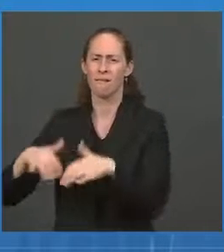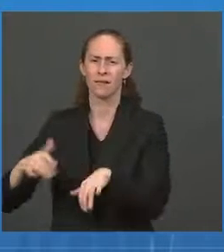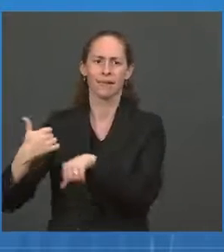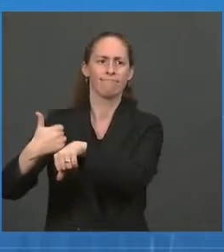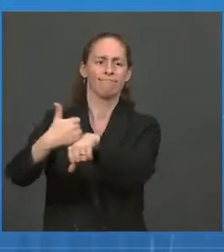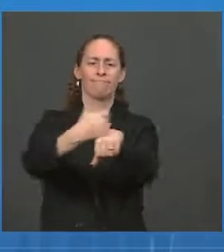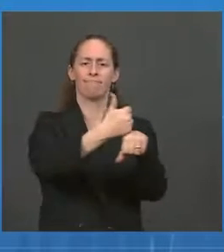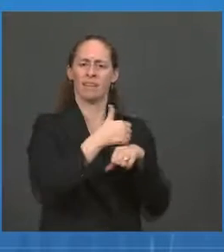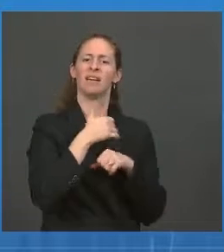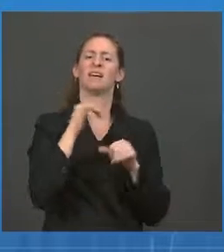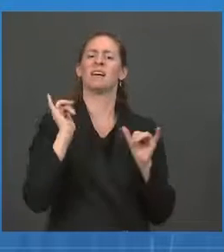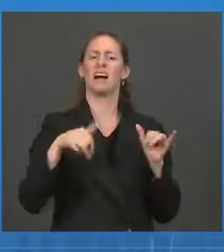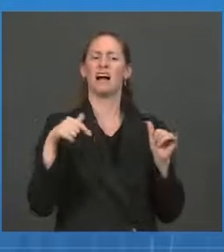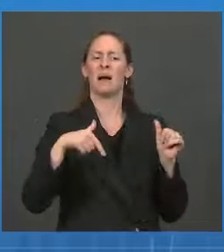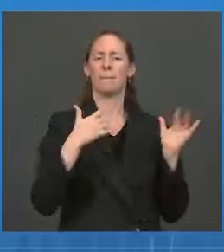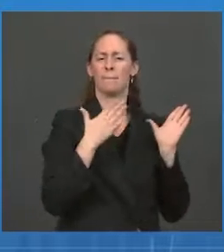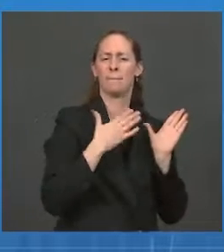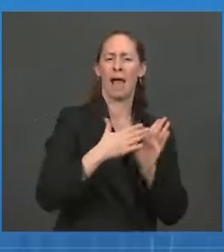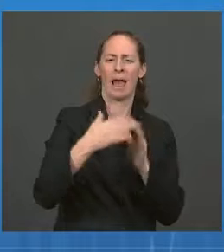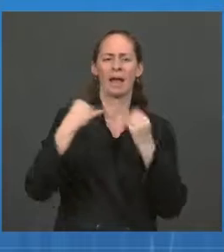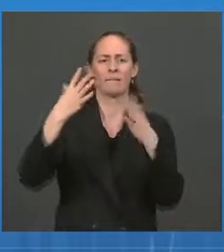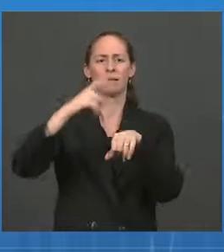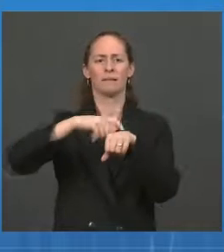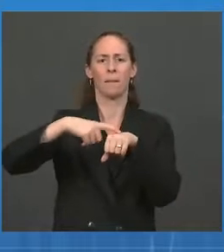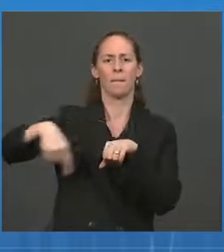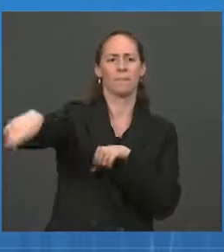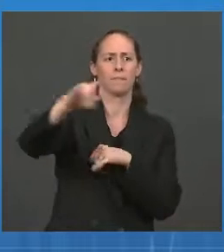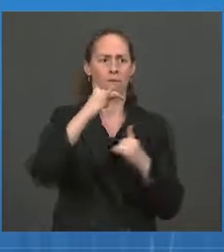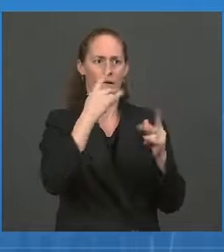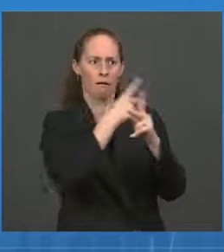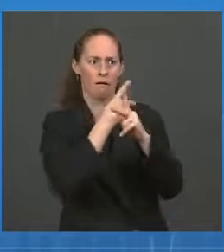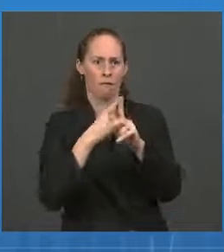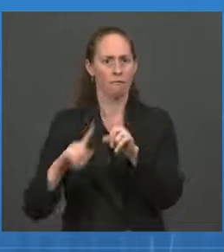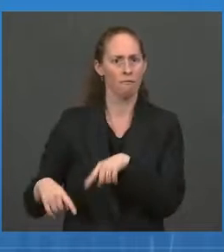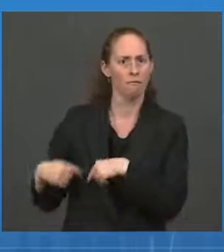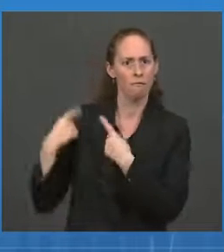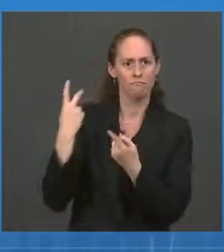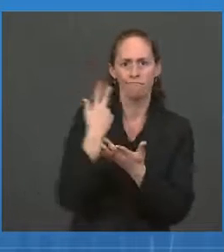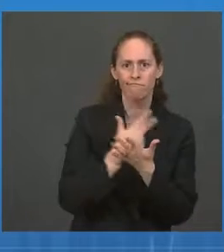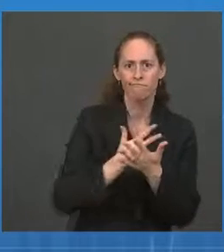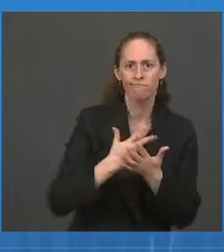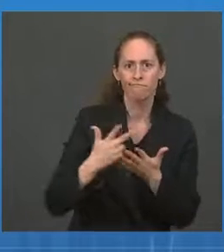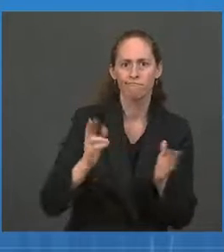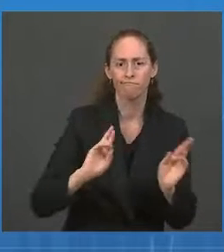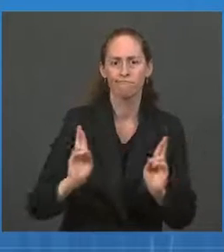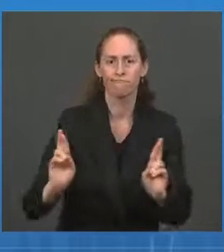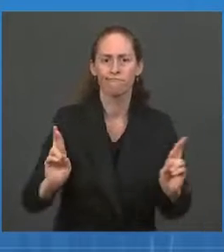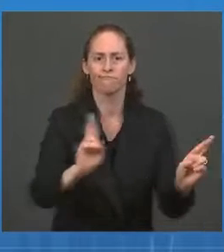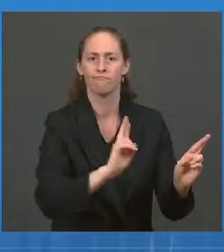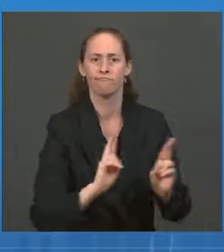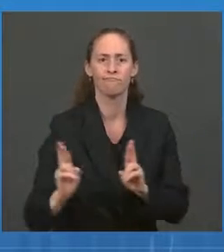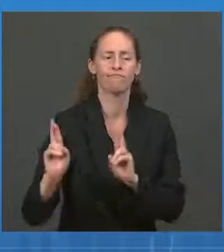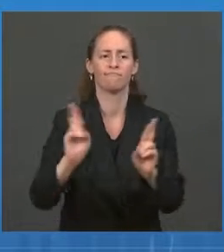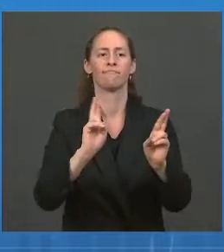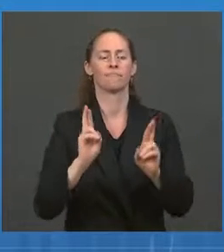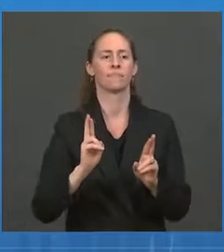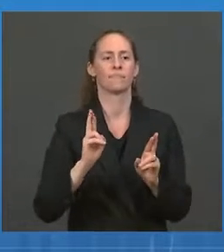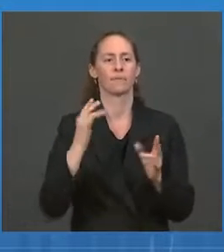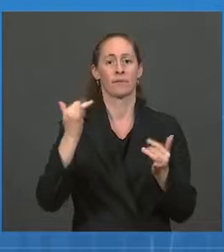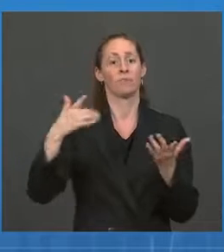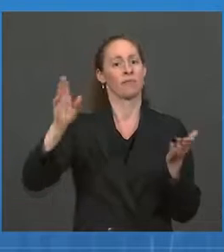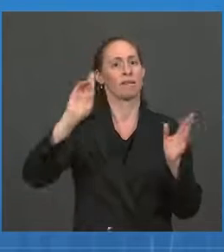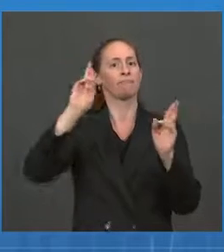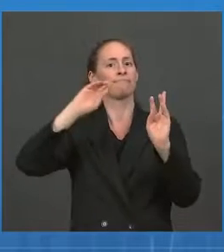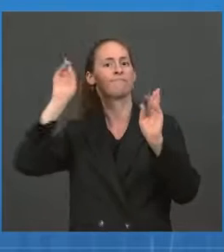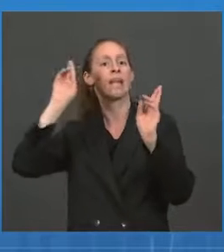that purpose to allow the time that we've now been using over the last few weeks to do that all important coordination so the public could be confident that if and